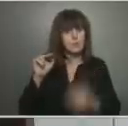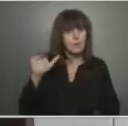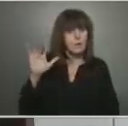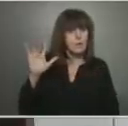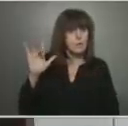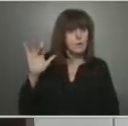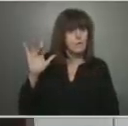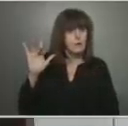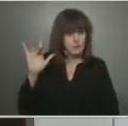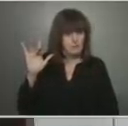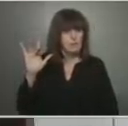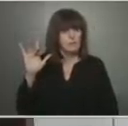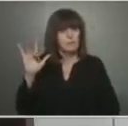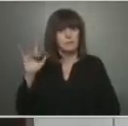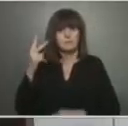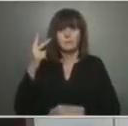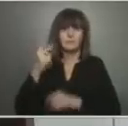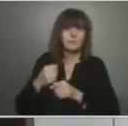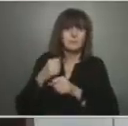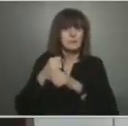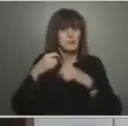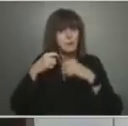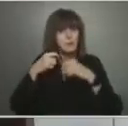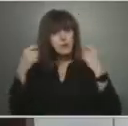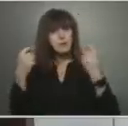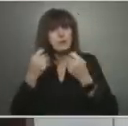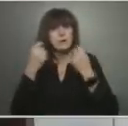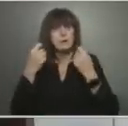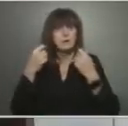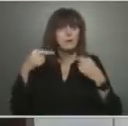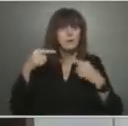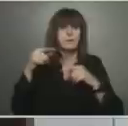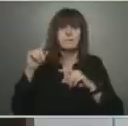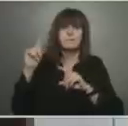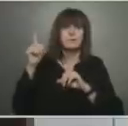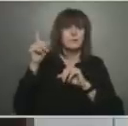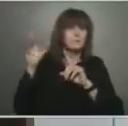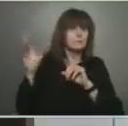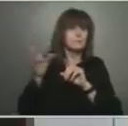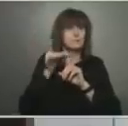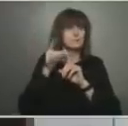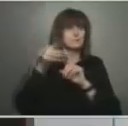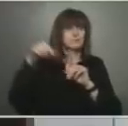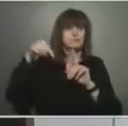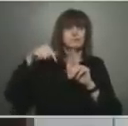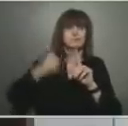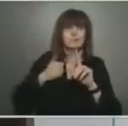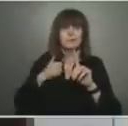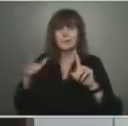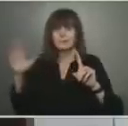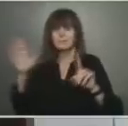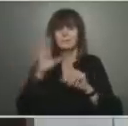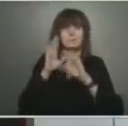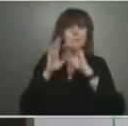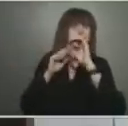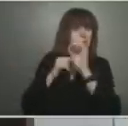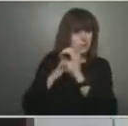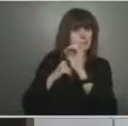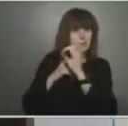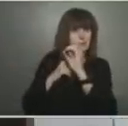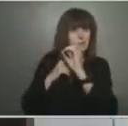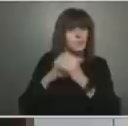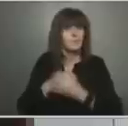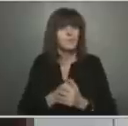case of COVID-19 identified in Ontario and in Canada. These last 24 months have been difficult and stressful for too many